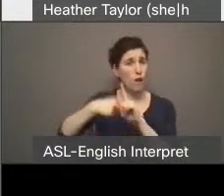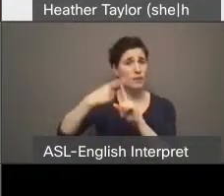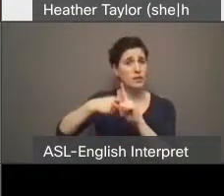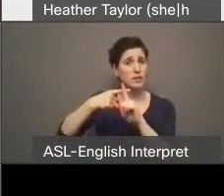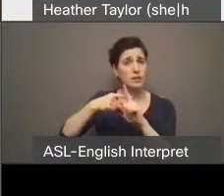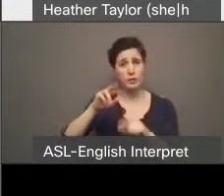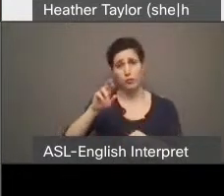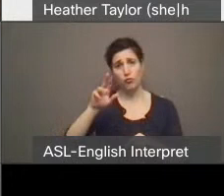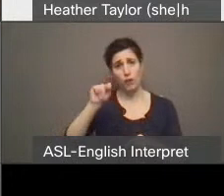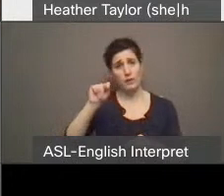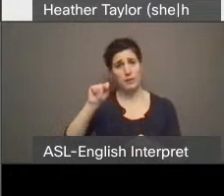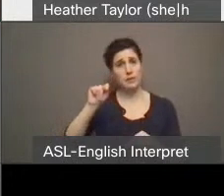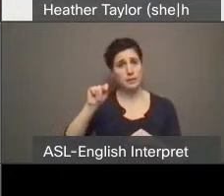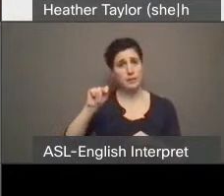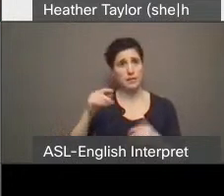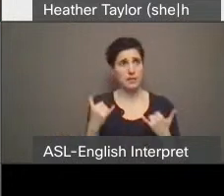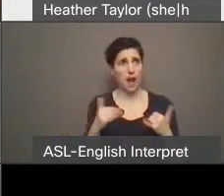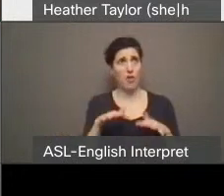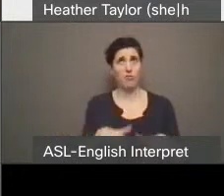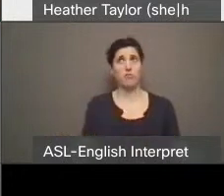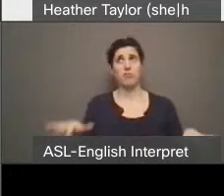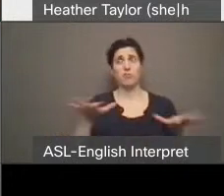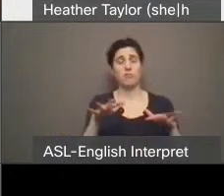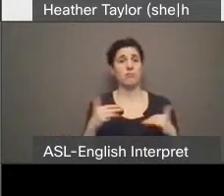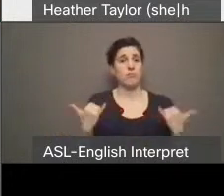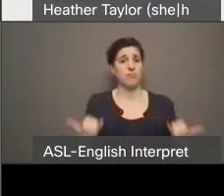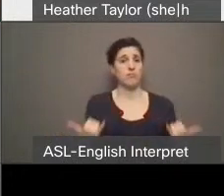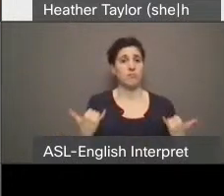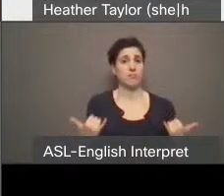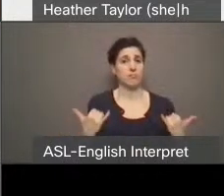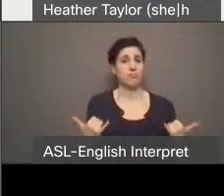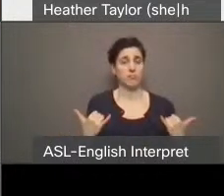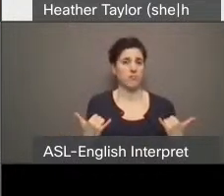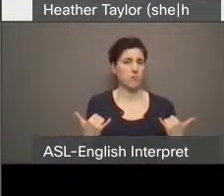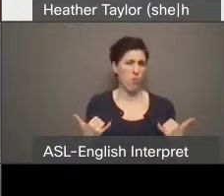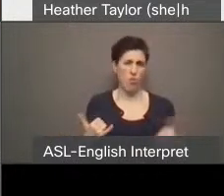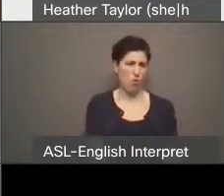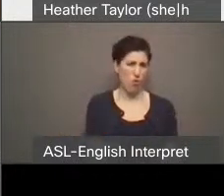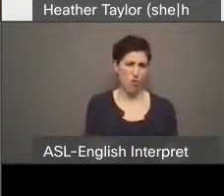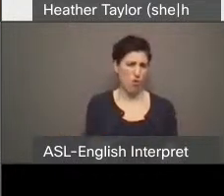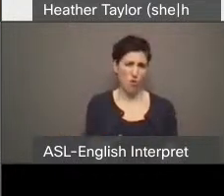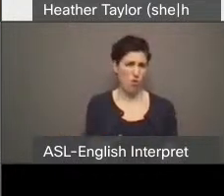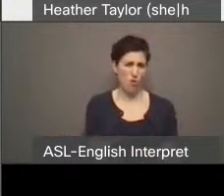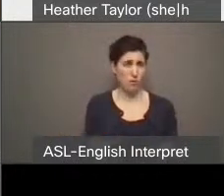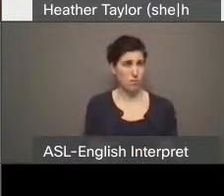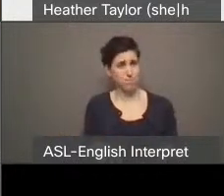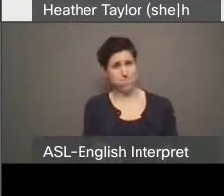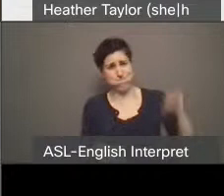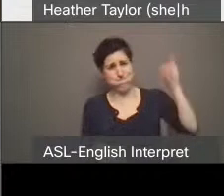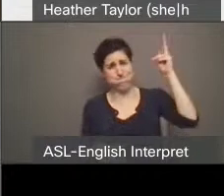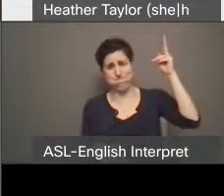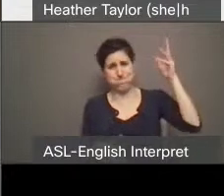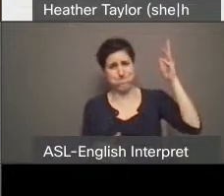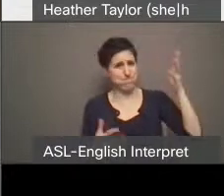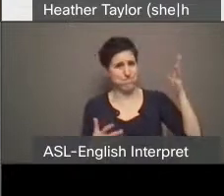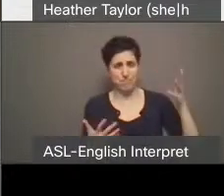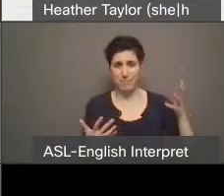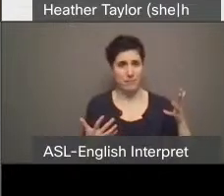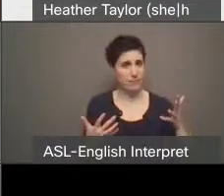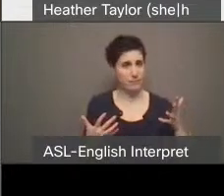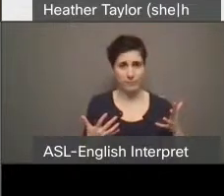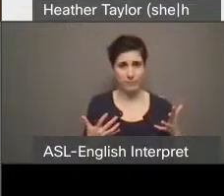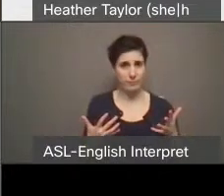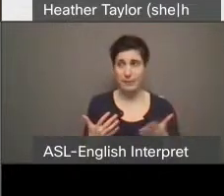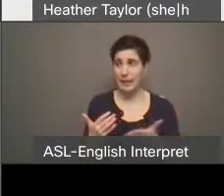current economic environment are completely and totally uncoupled from